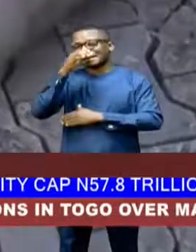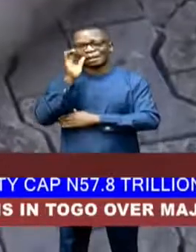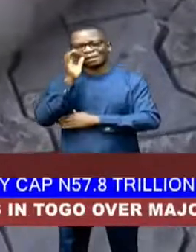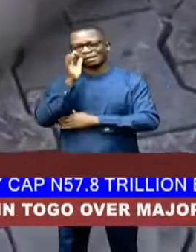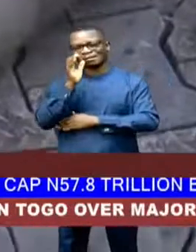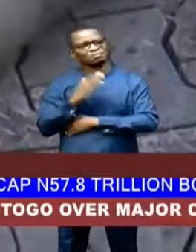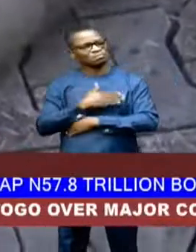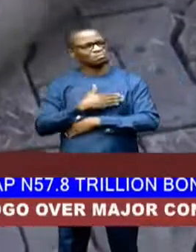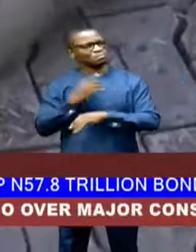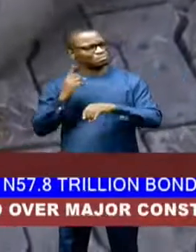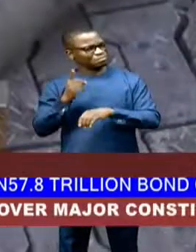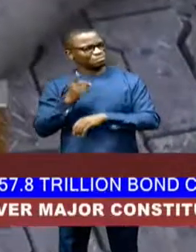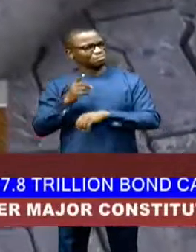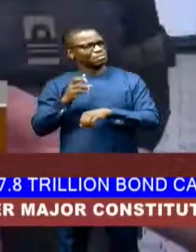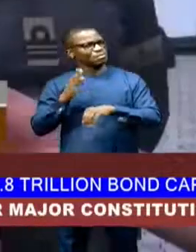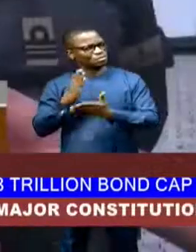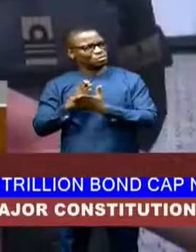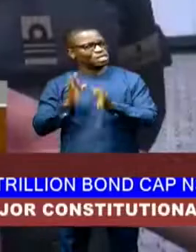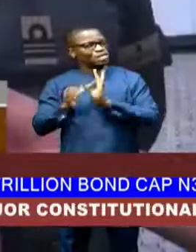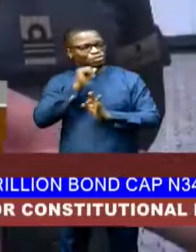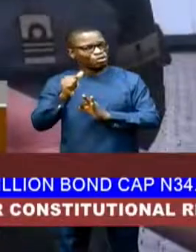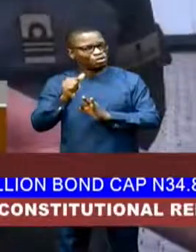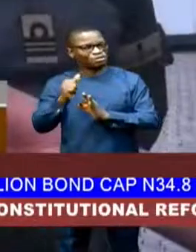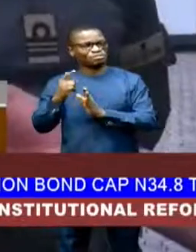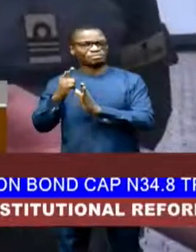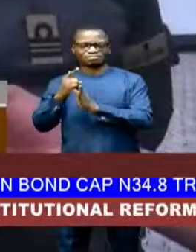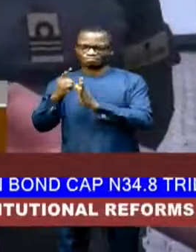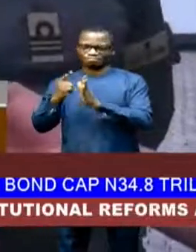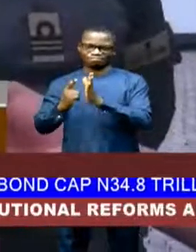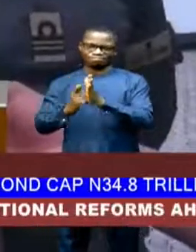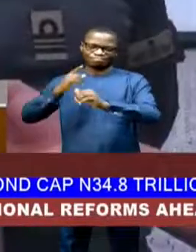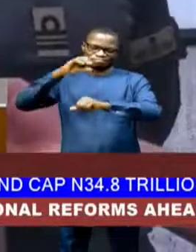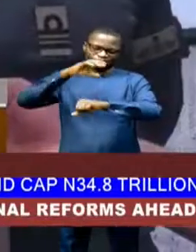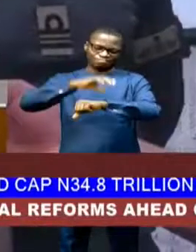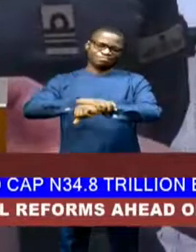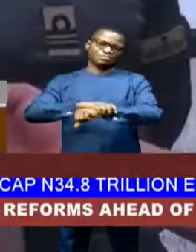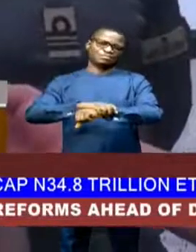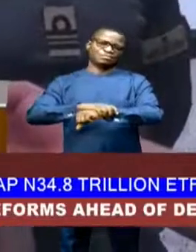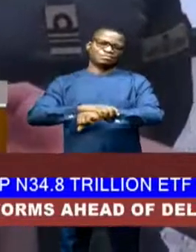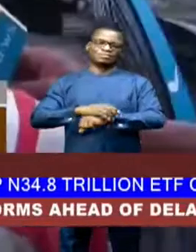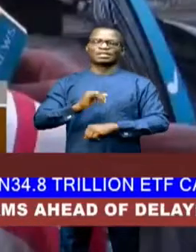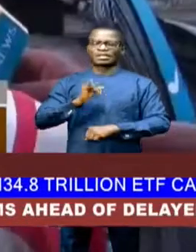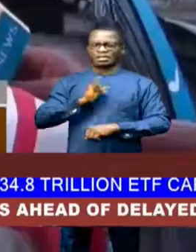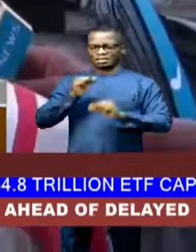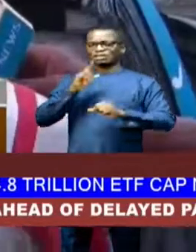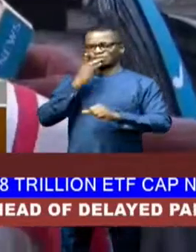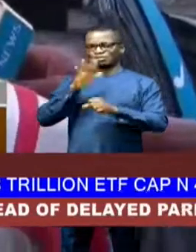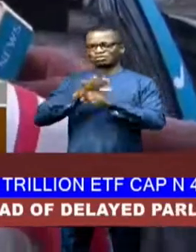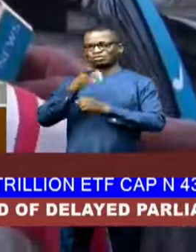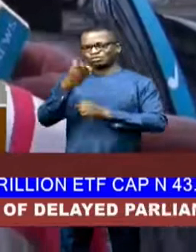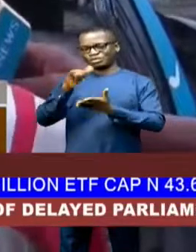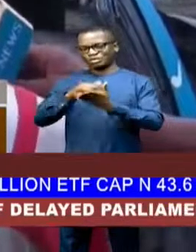stop, if not, the long arm of the law will come all after them. I'll show you that. I looted